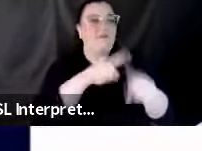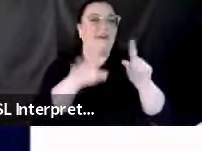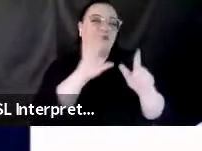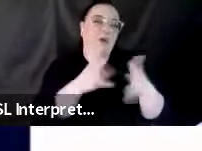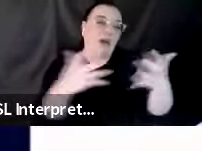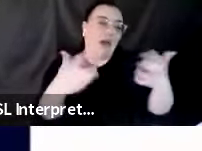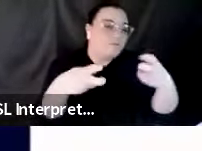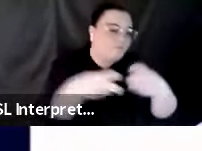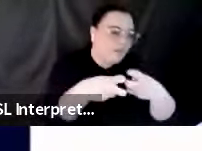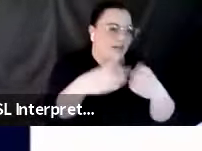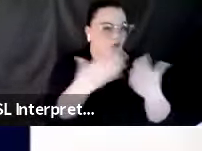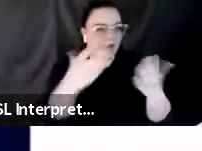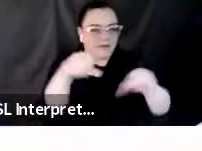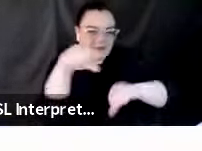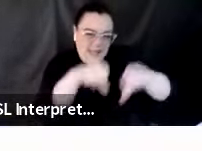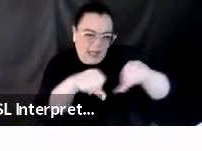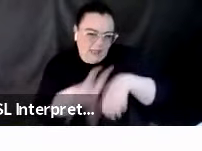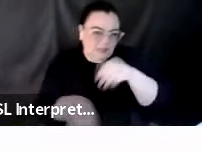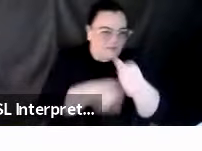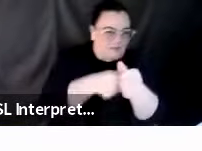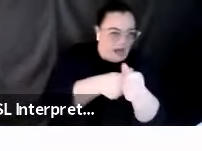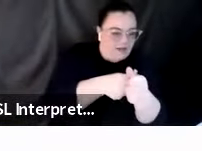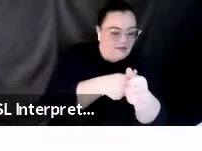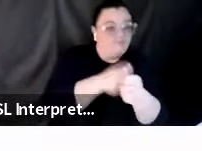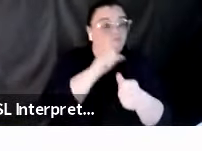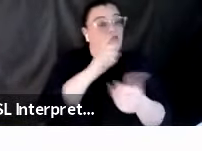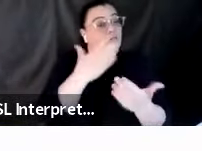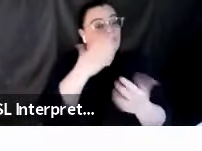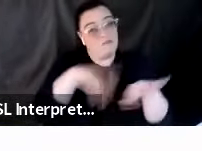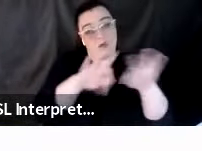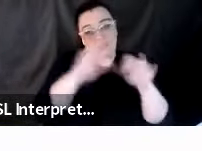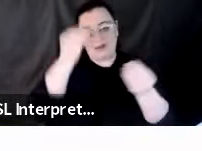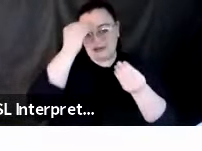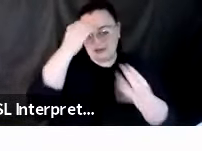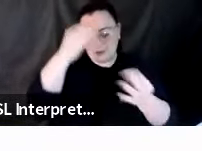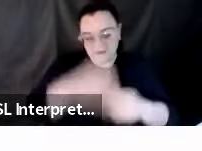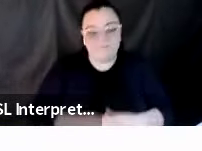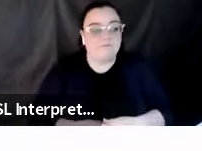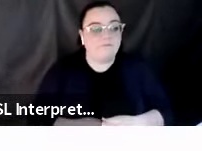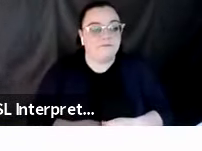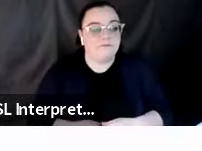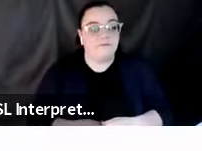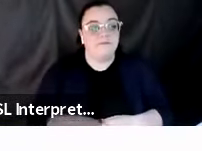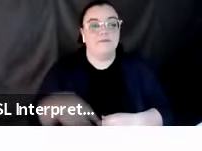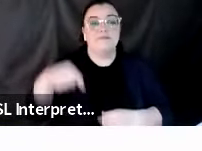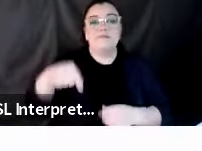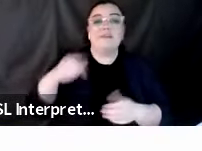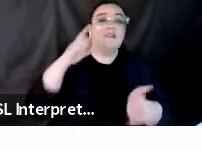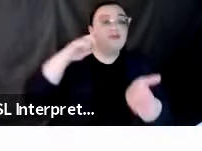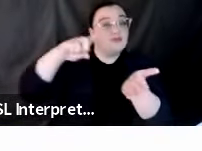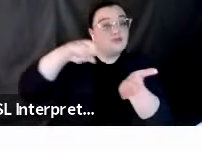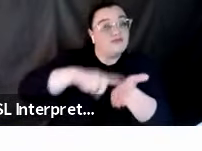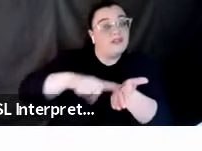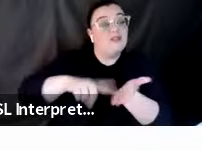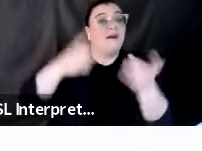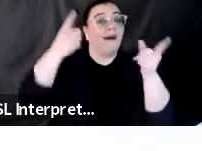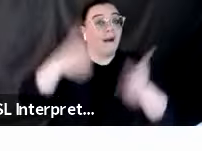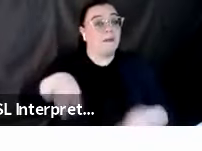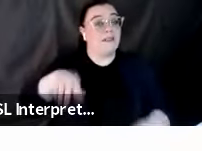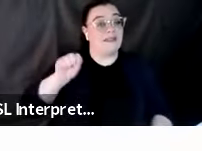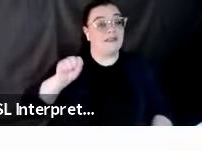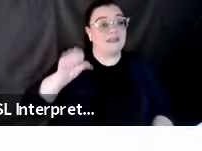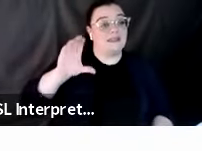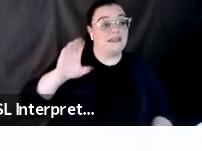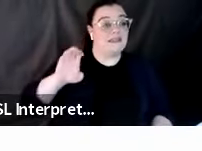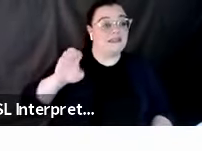them and they're really important. The integrative nature of the research conducted at SCEC, uh, that pulls from